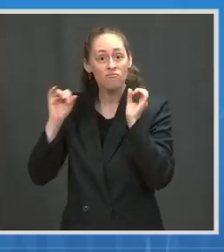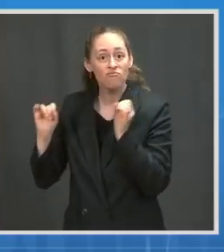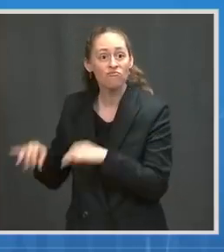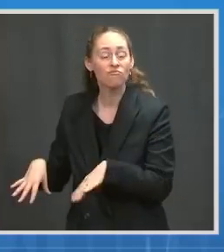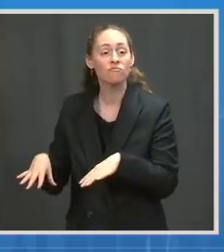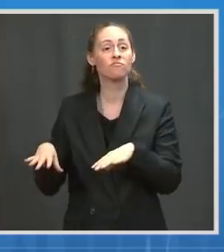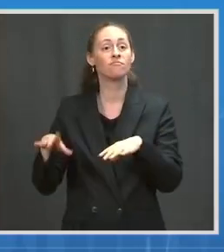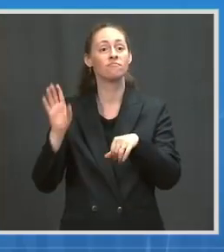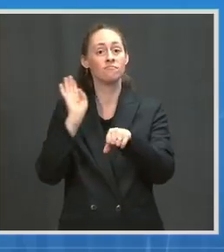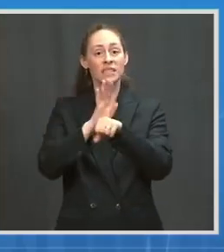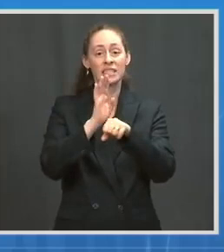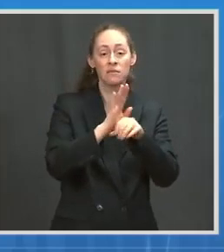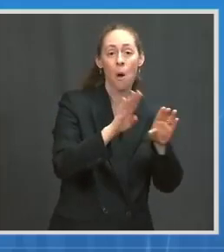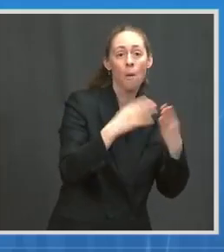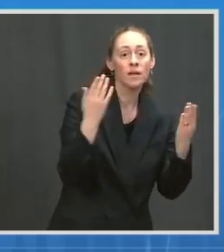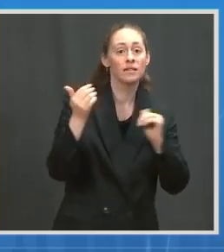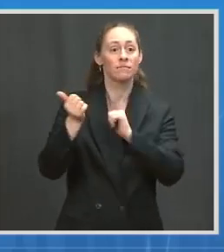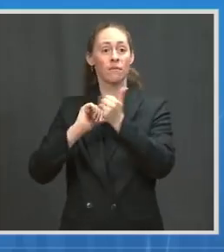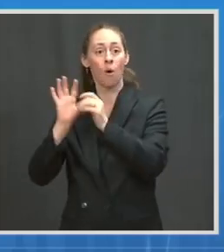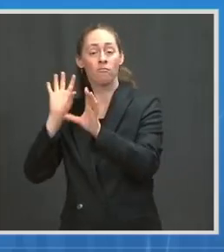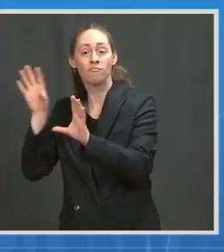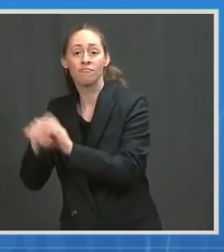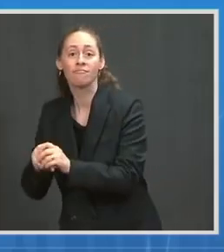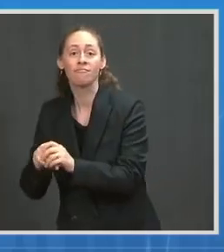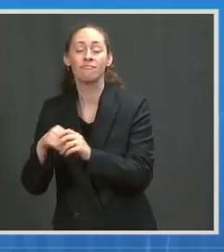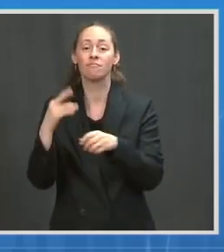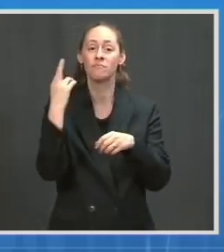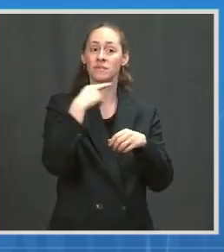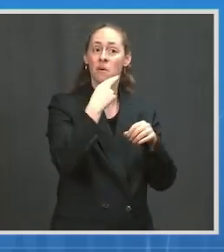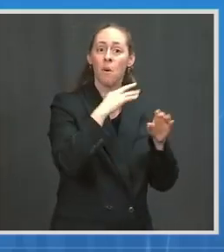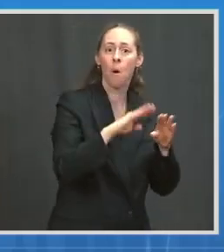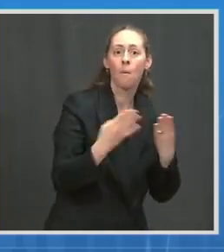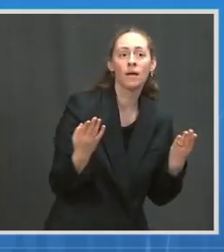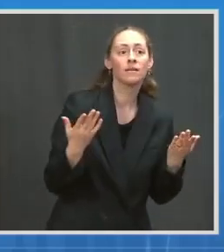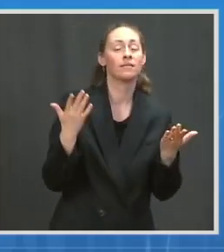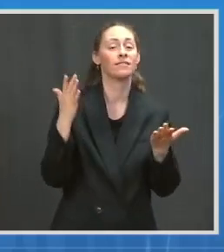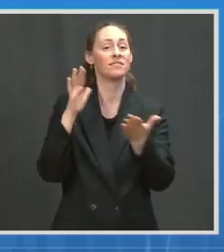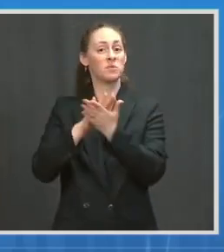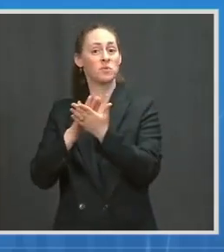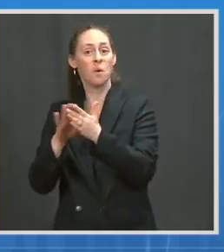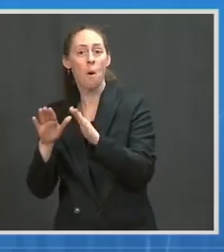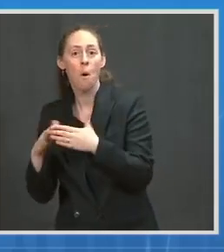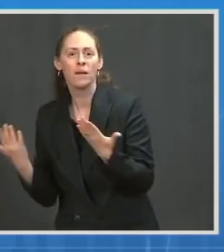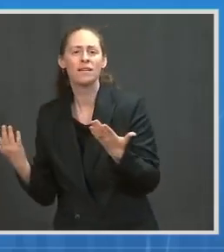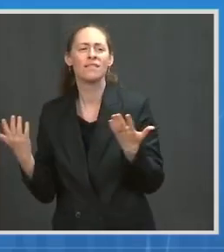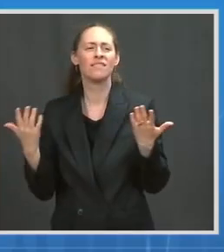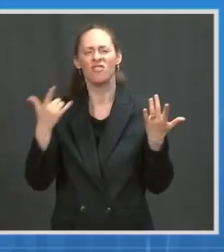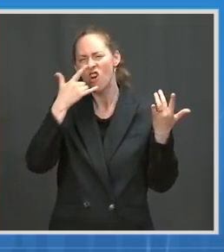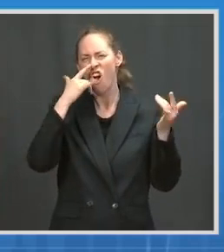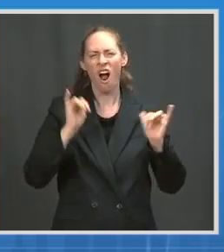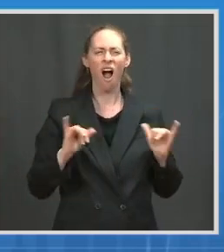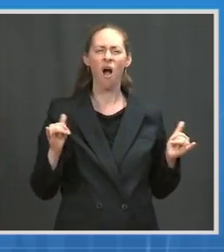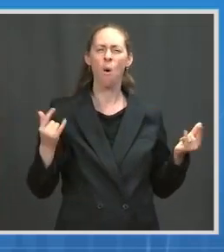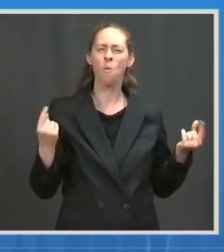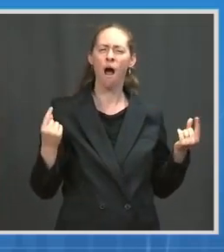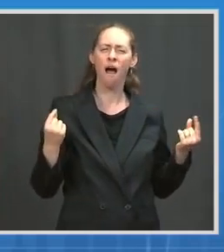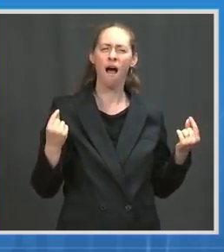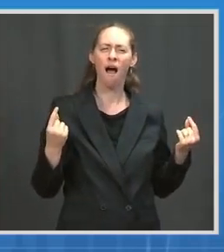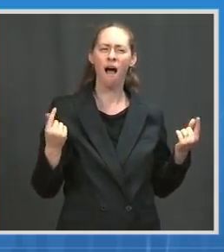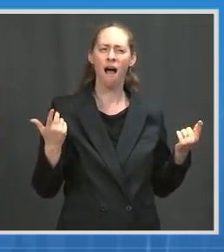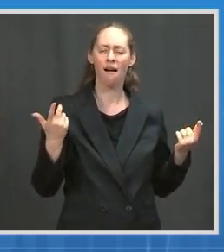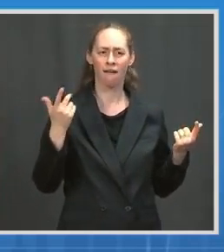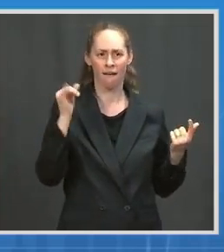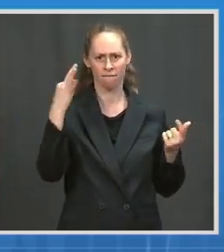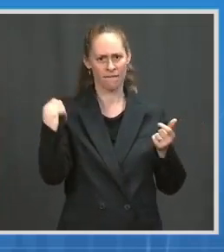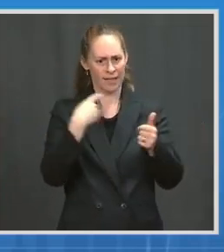restaurants, you know, to the extent of, you can you provide sort of a, you know, more of a reason for people to get vaccinated and to follow some of